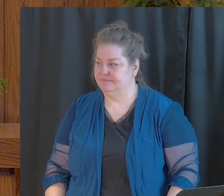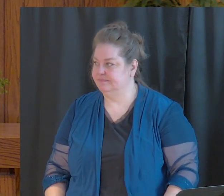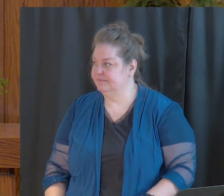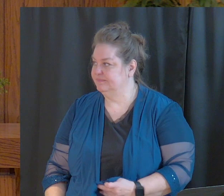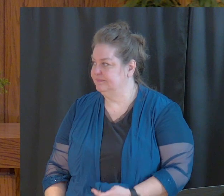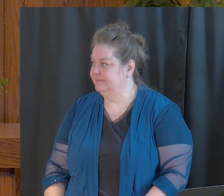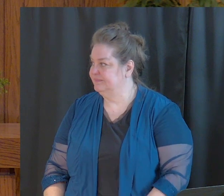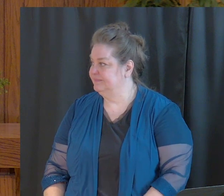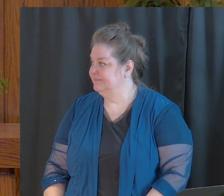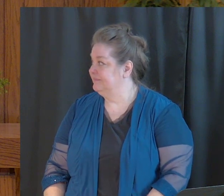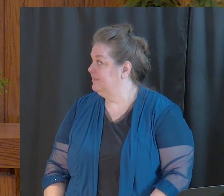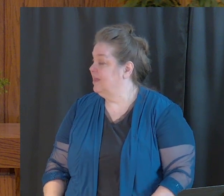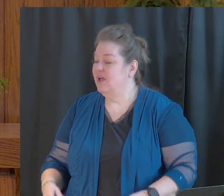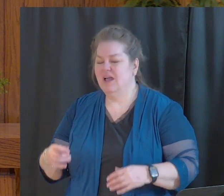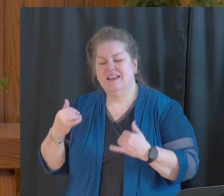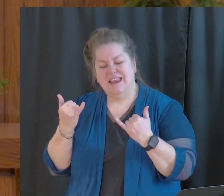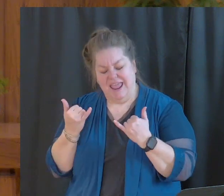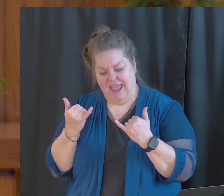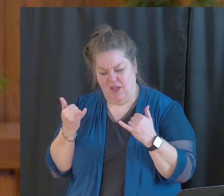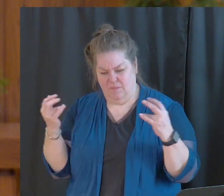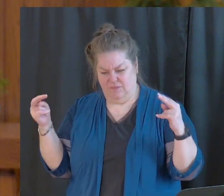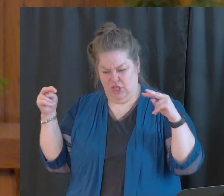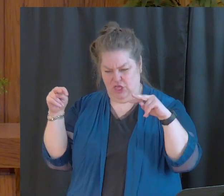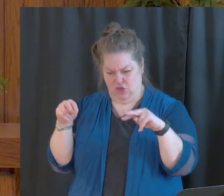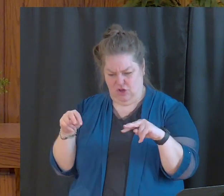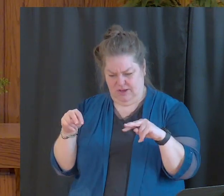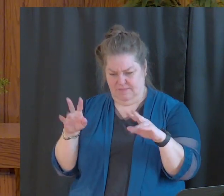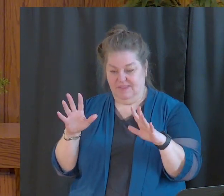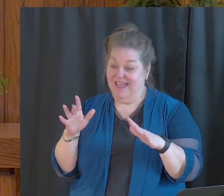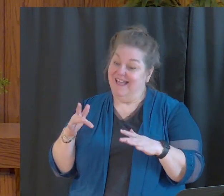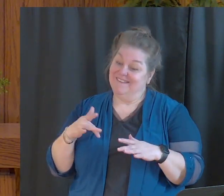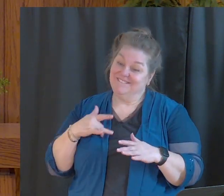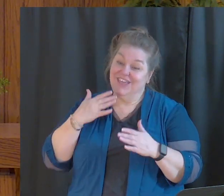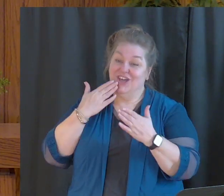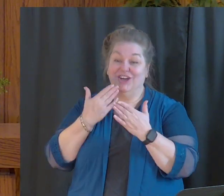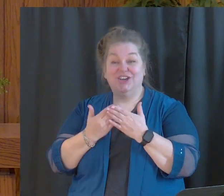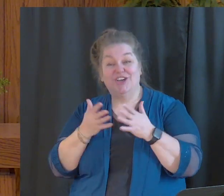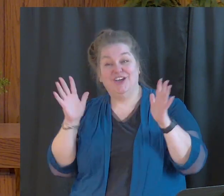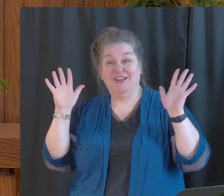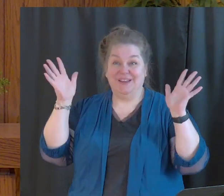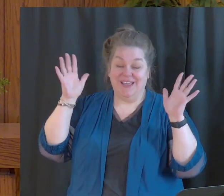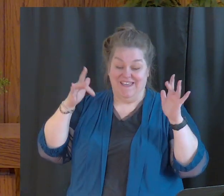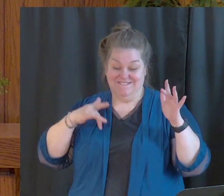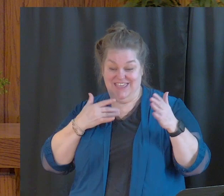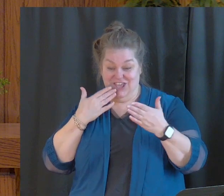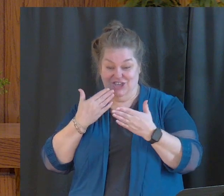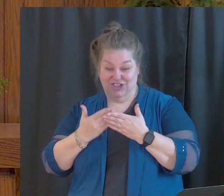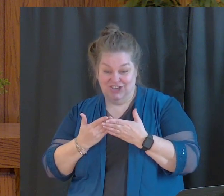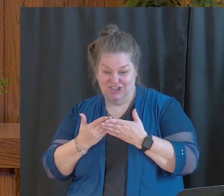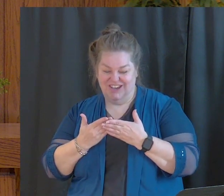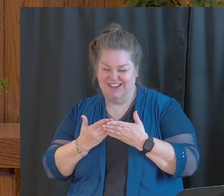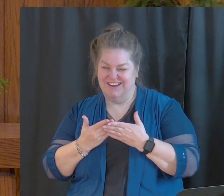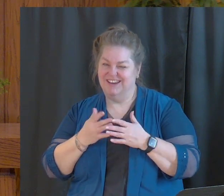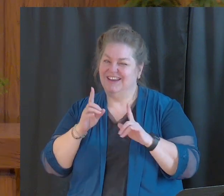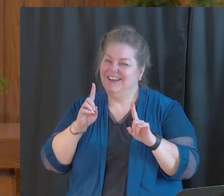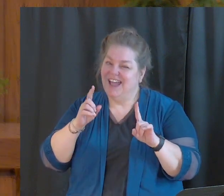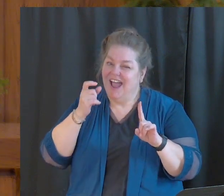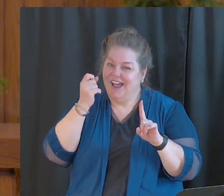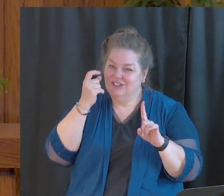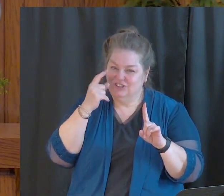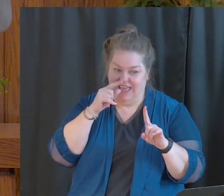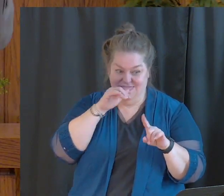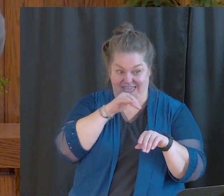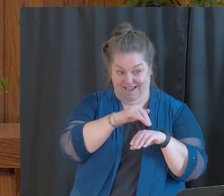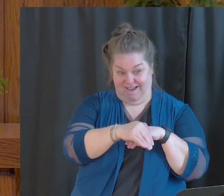However, when we look at this feel-good message, when we look at this comfort, we also understand or are beginning to